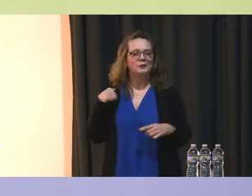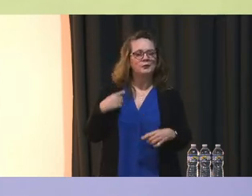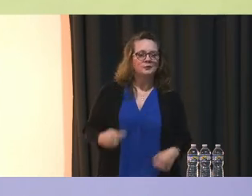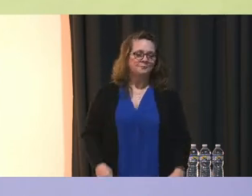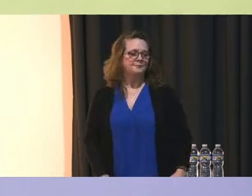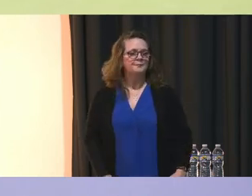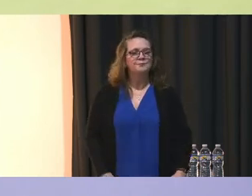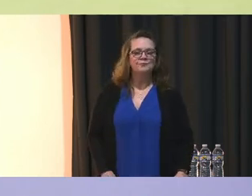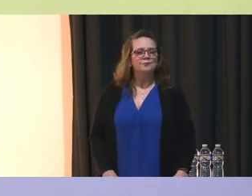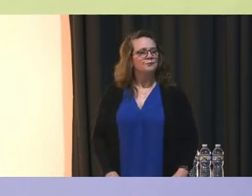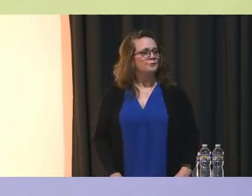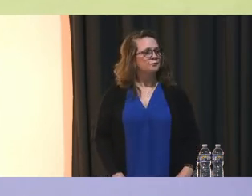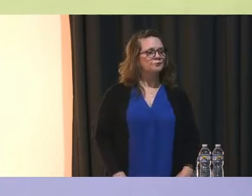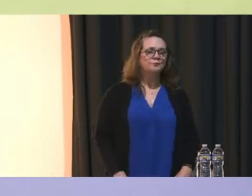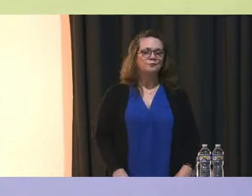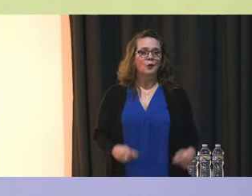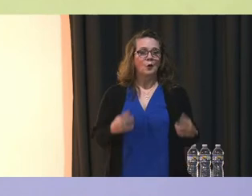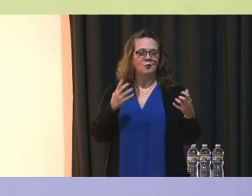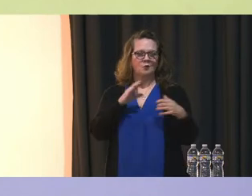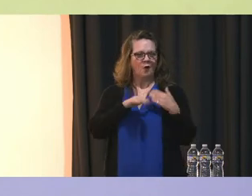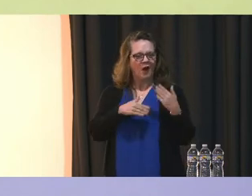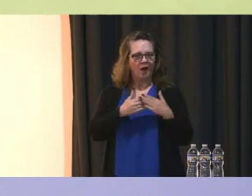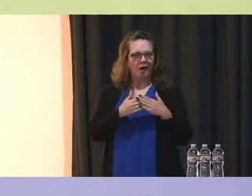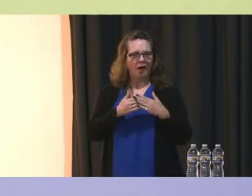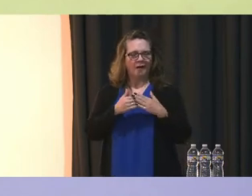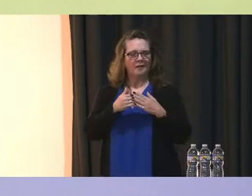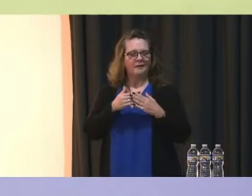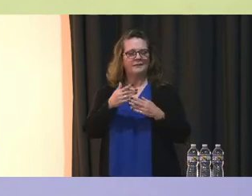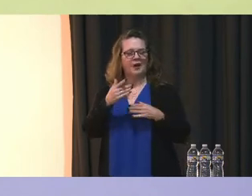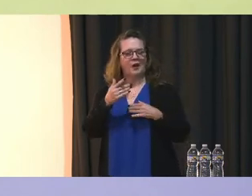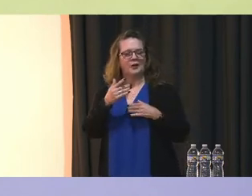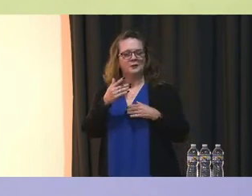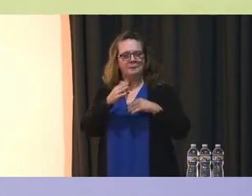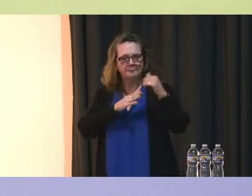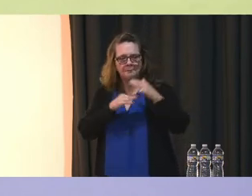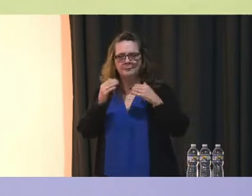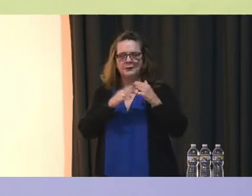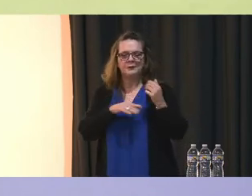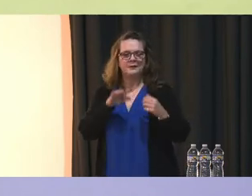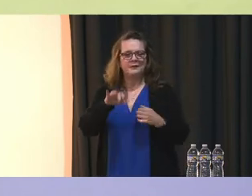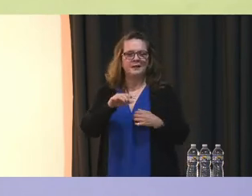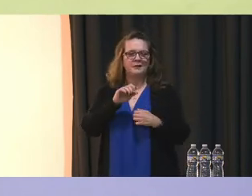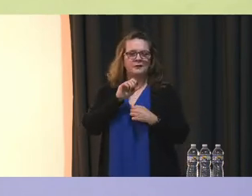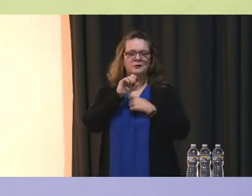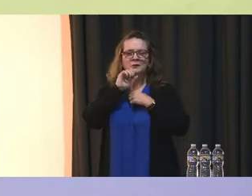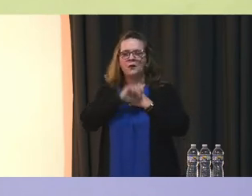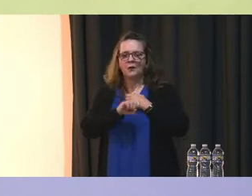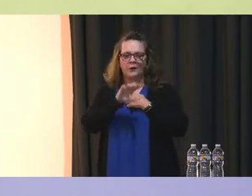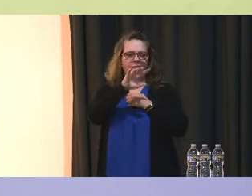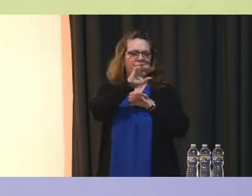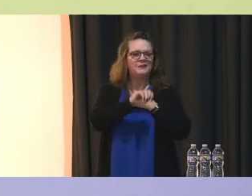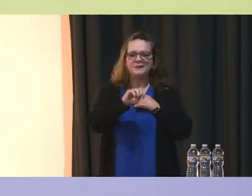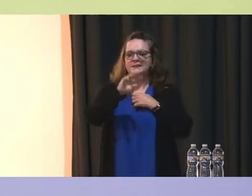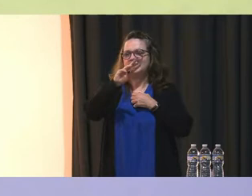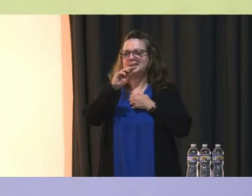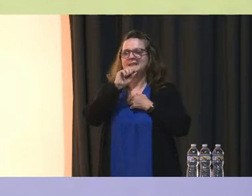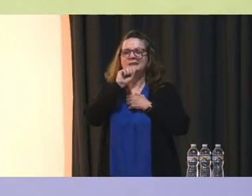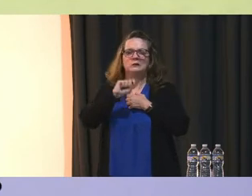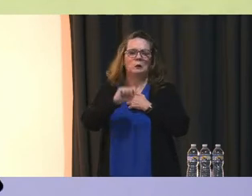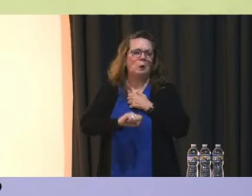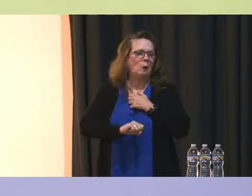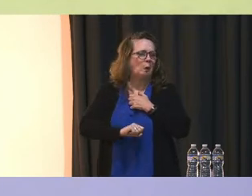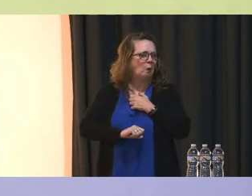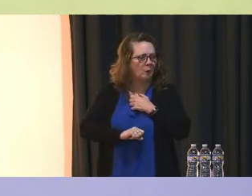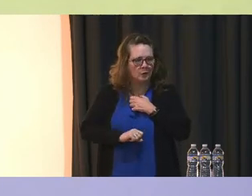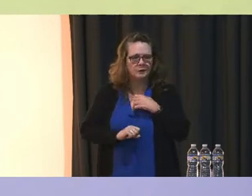we want all of our buildings that are much too old 50, 60 years old That haven't had the opportunity to have the kind